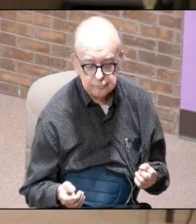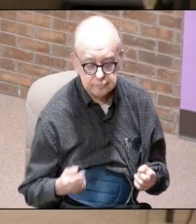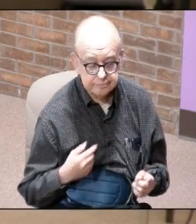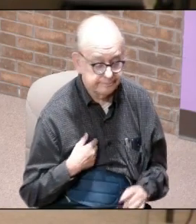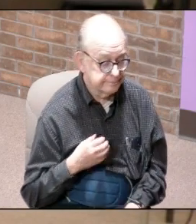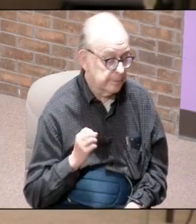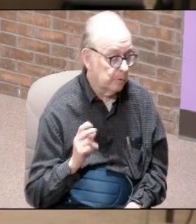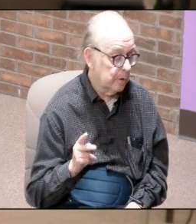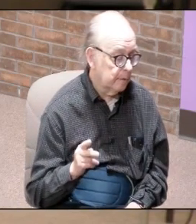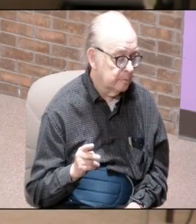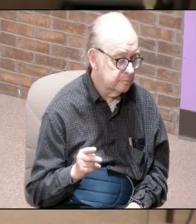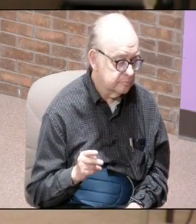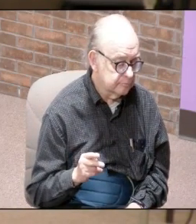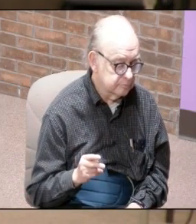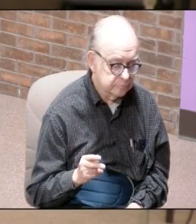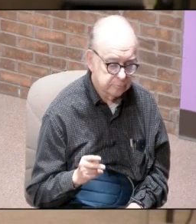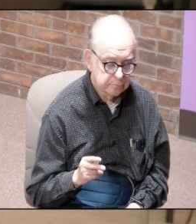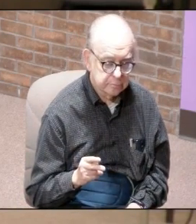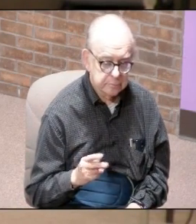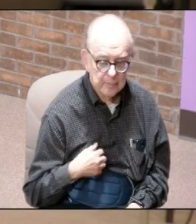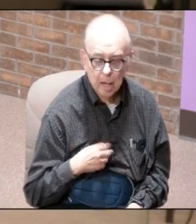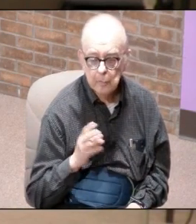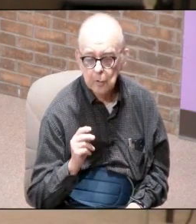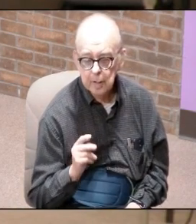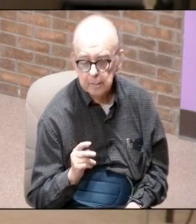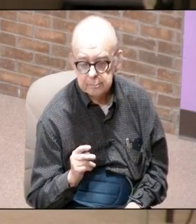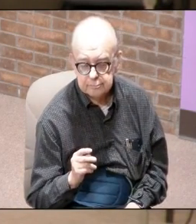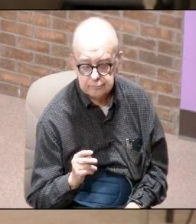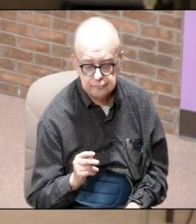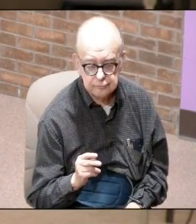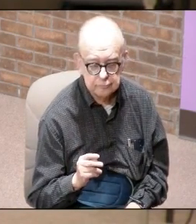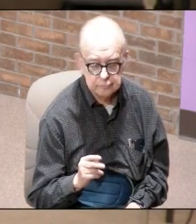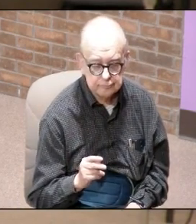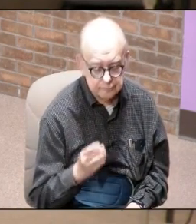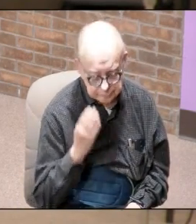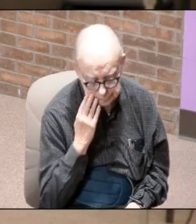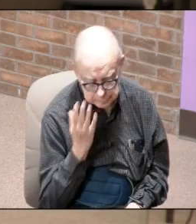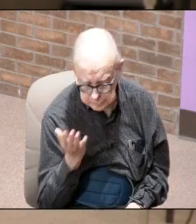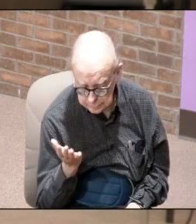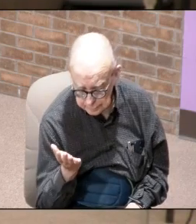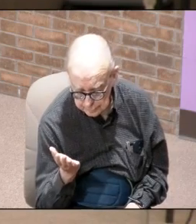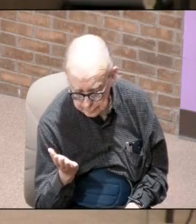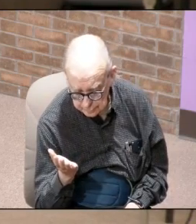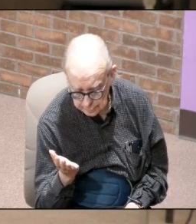I'm okay I'm okay you know when